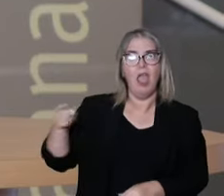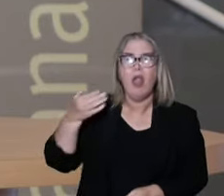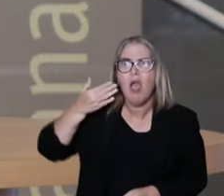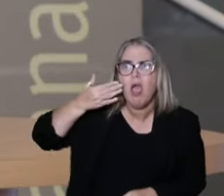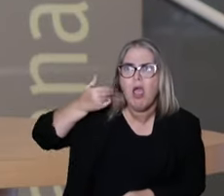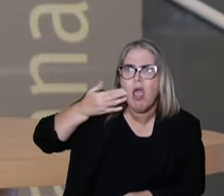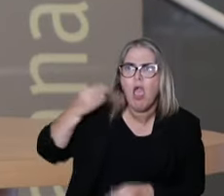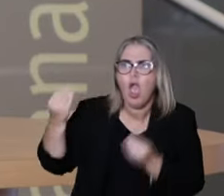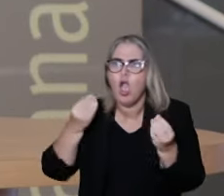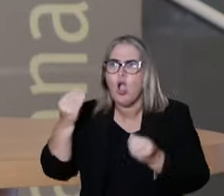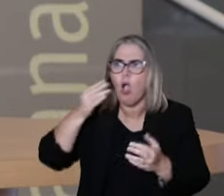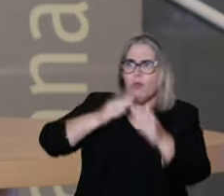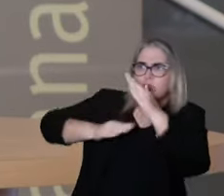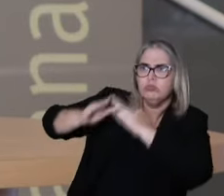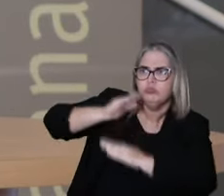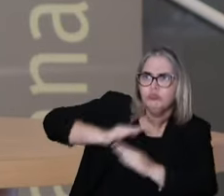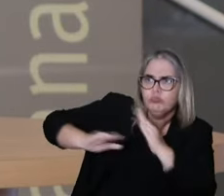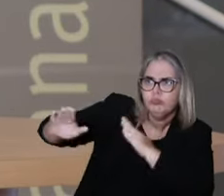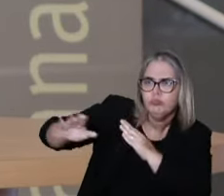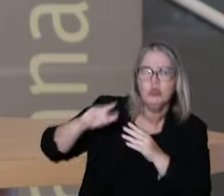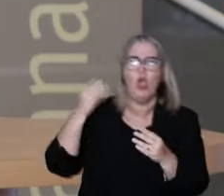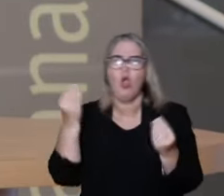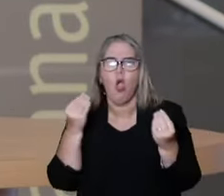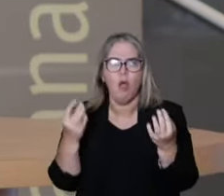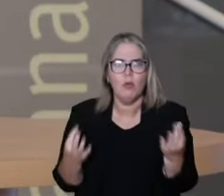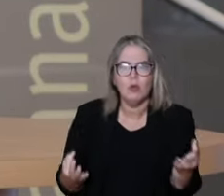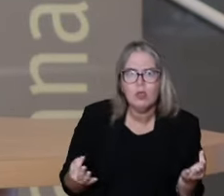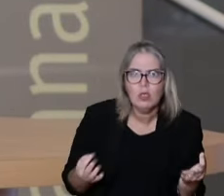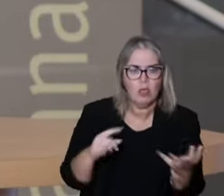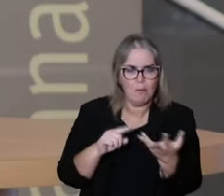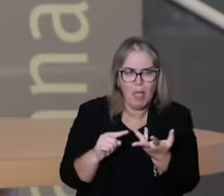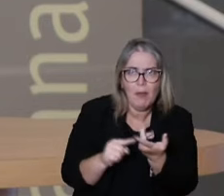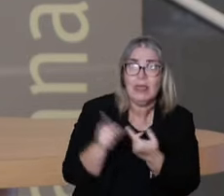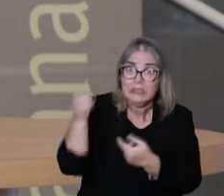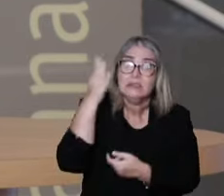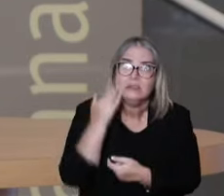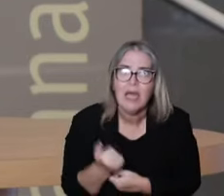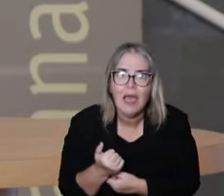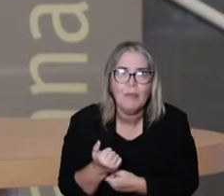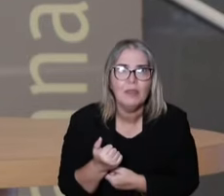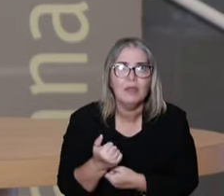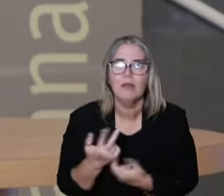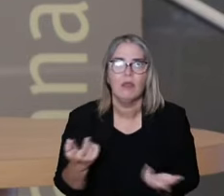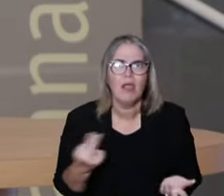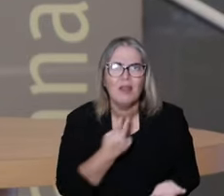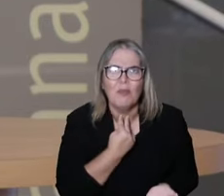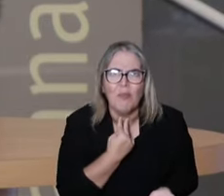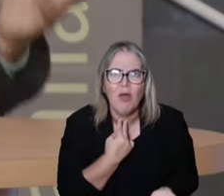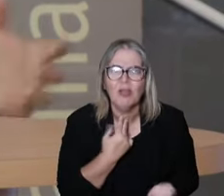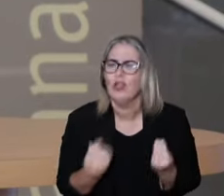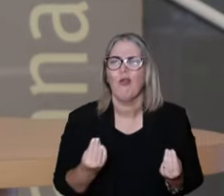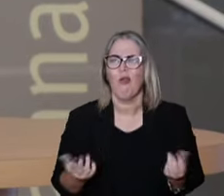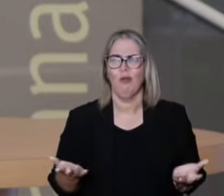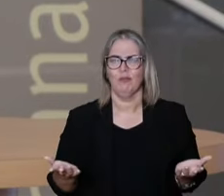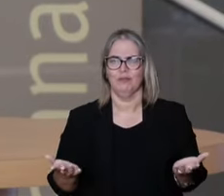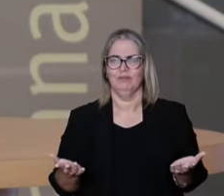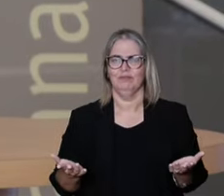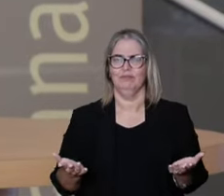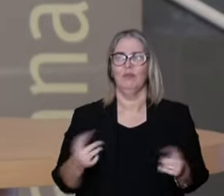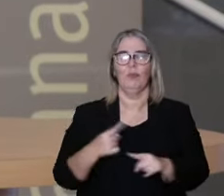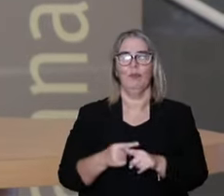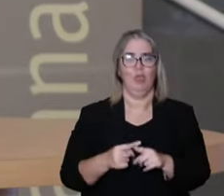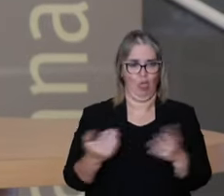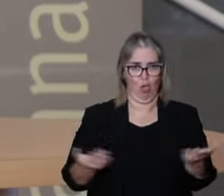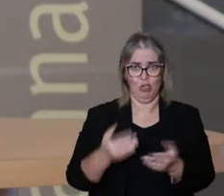related to who owns that knowledge. So it's curious because a